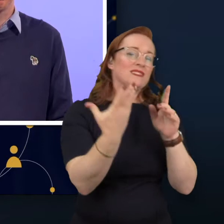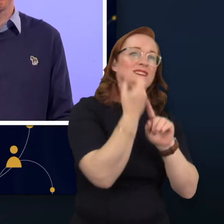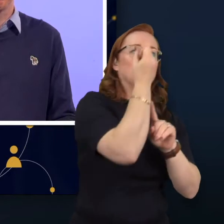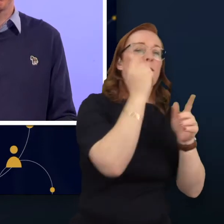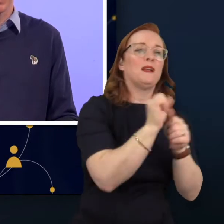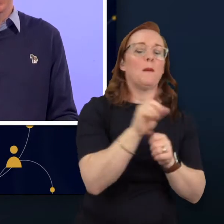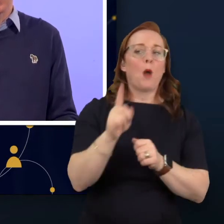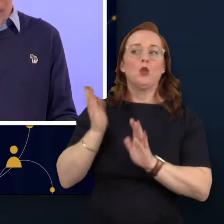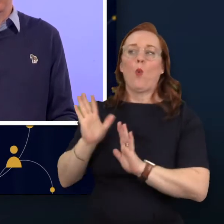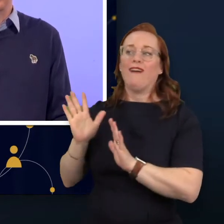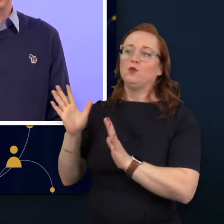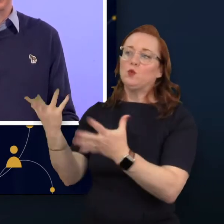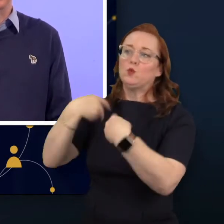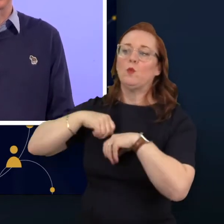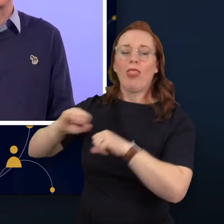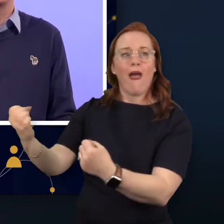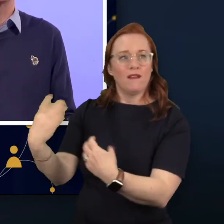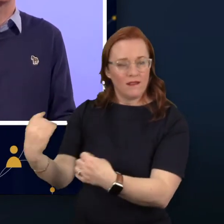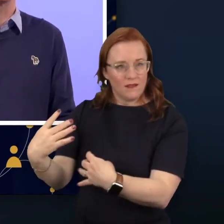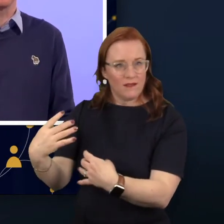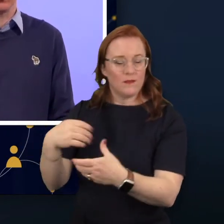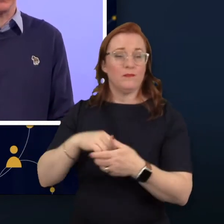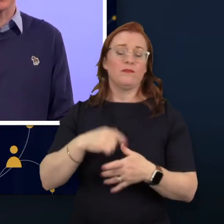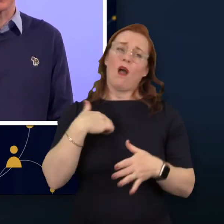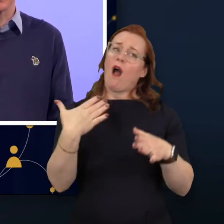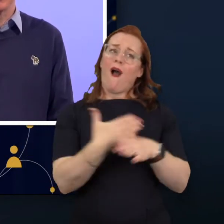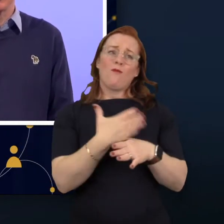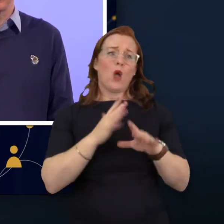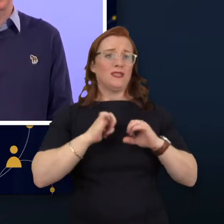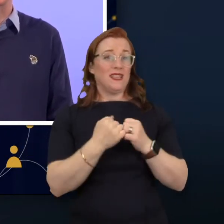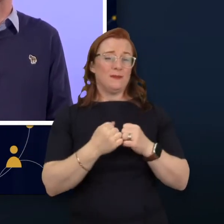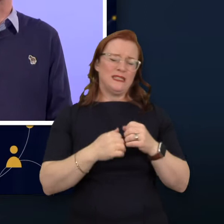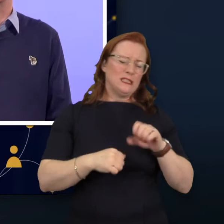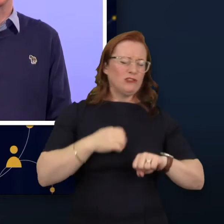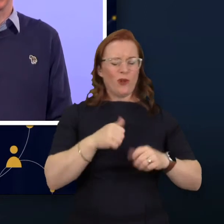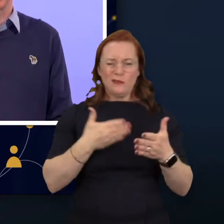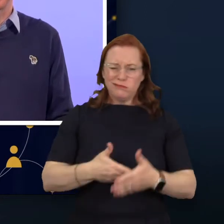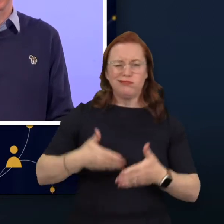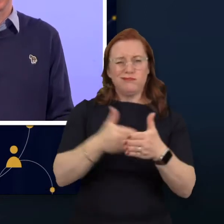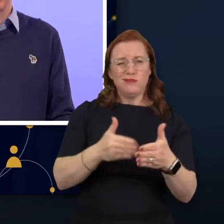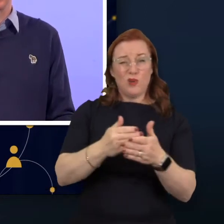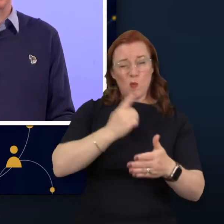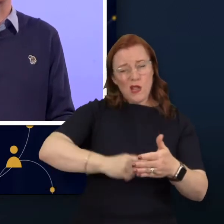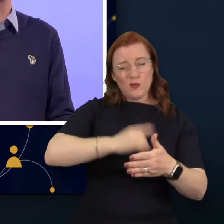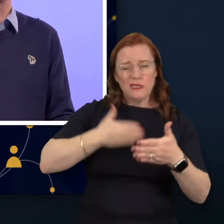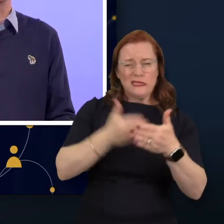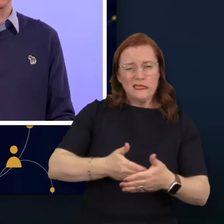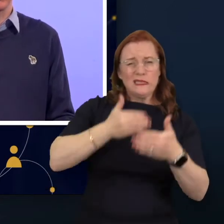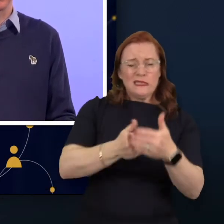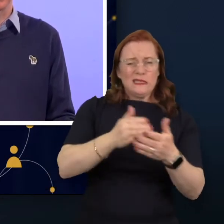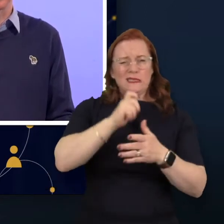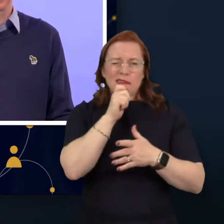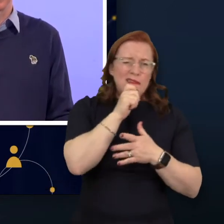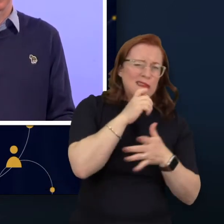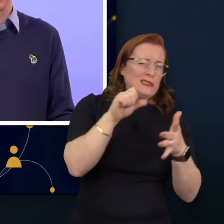them. I've worked with teams who've struggled for weeks with particular challenges, been unable to find